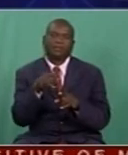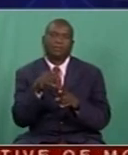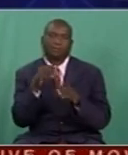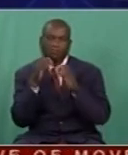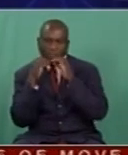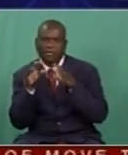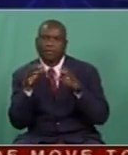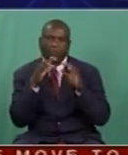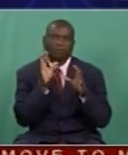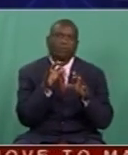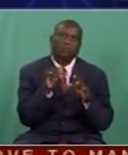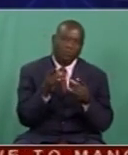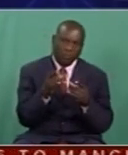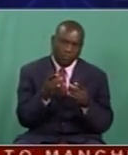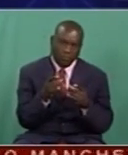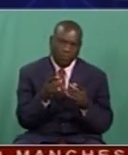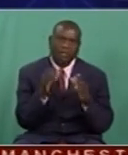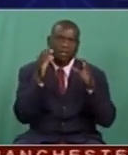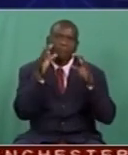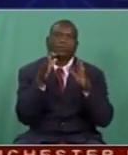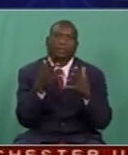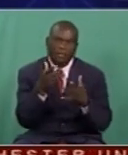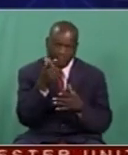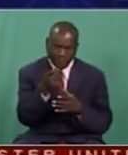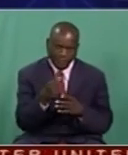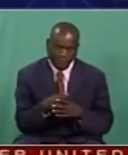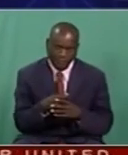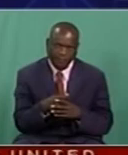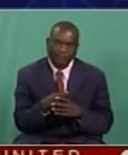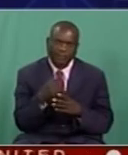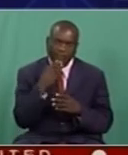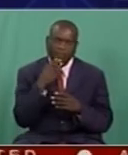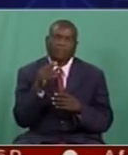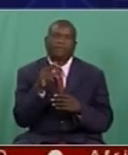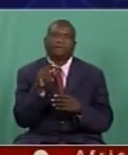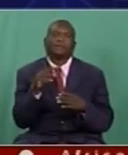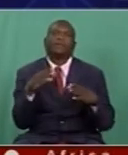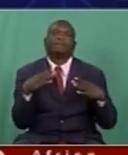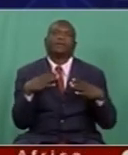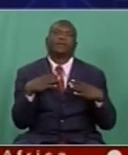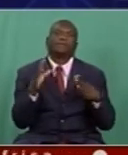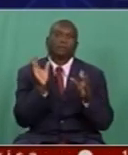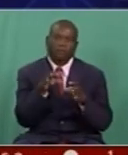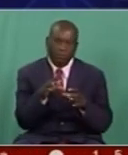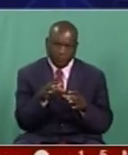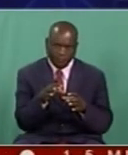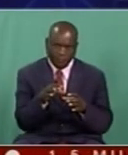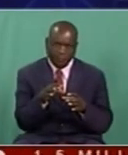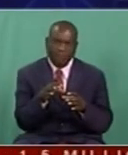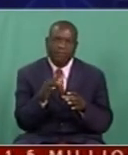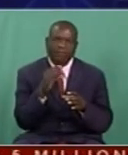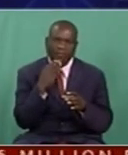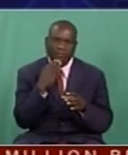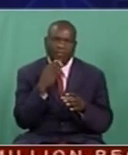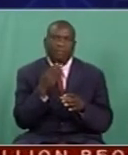of brand visibility for corporates and so forth? What are the campaigns that you have so far? I suppose it's important to say, and I suppose not many people would have known